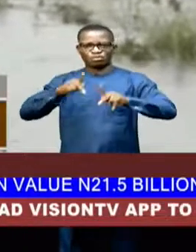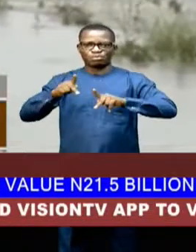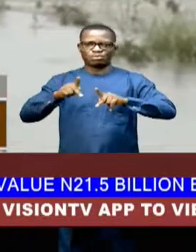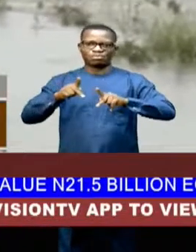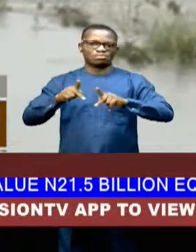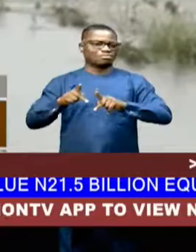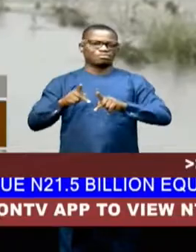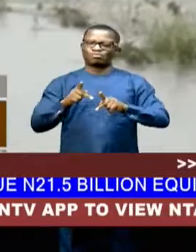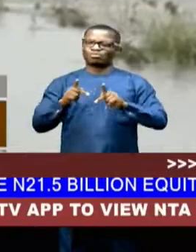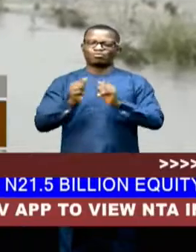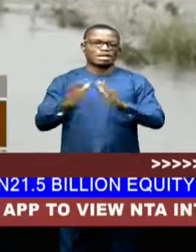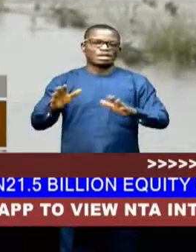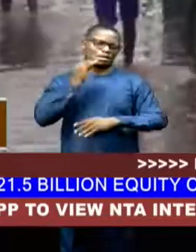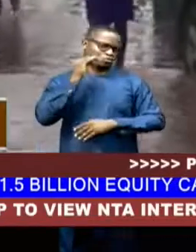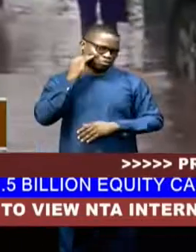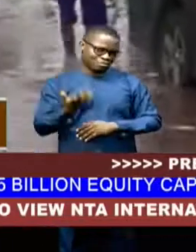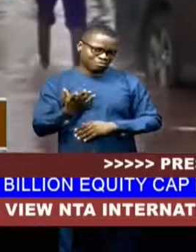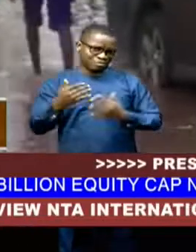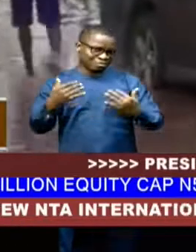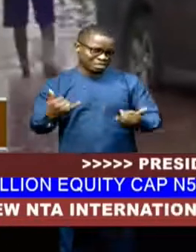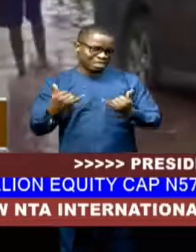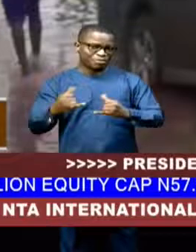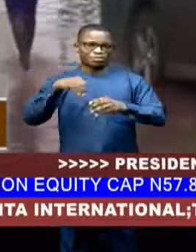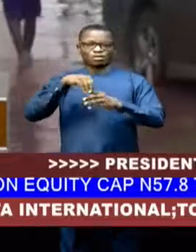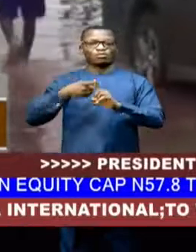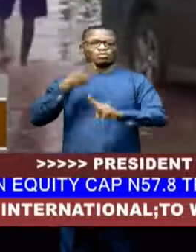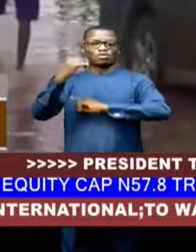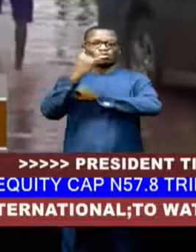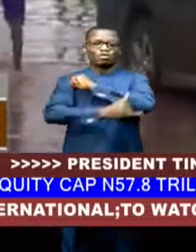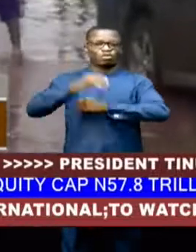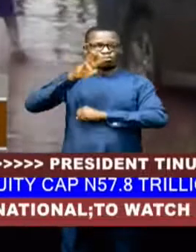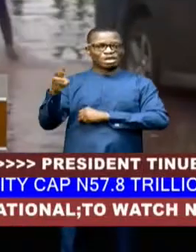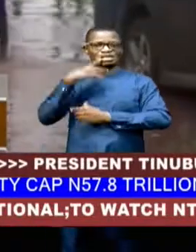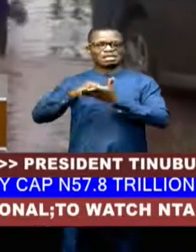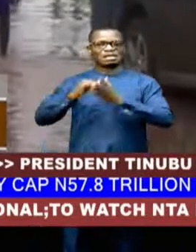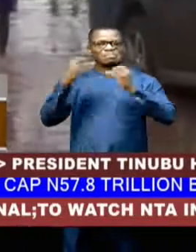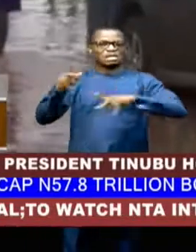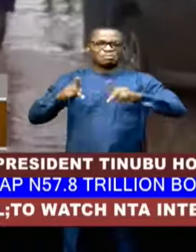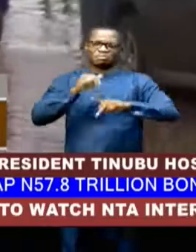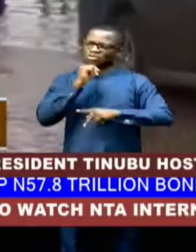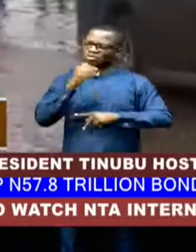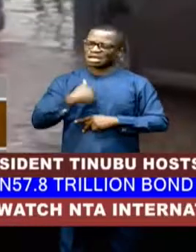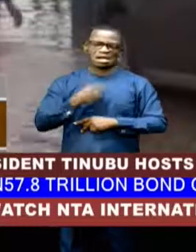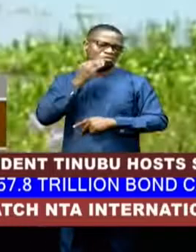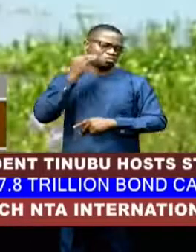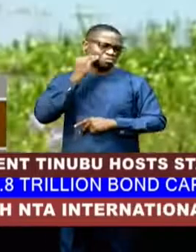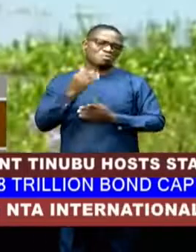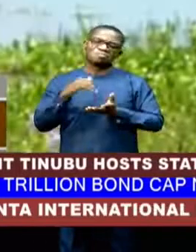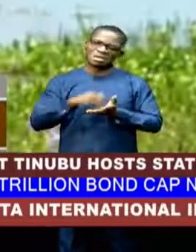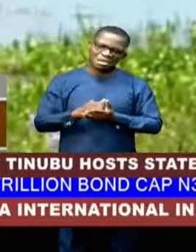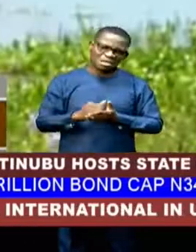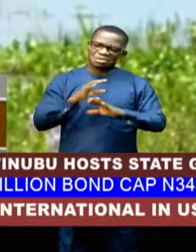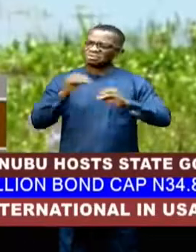resident of Homer Bay in the country's west says many people do not have a place to call home, no roof over their heads